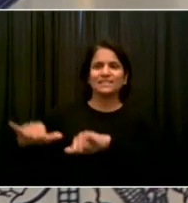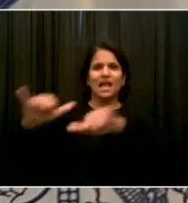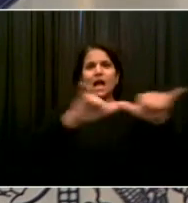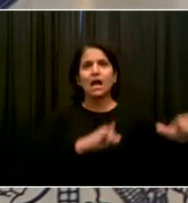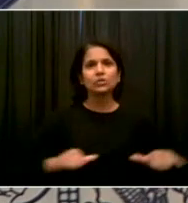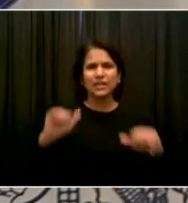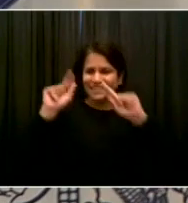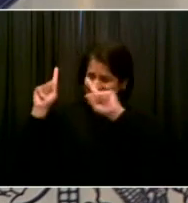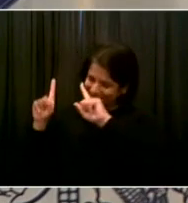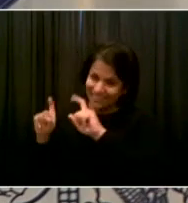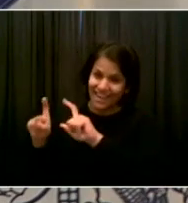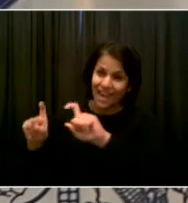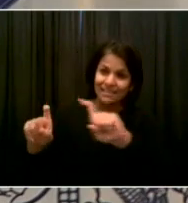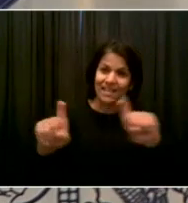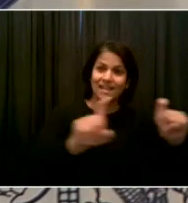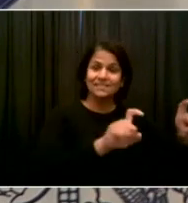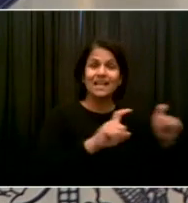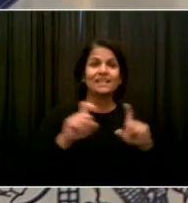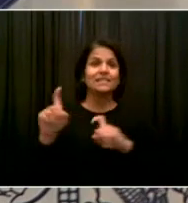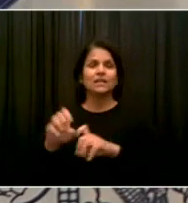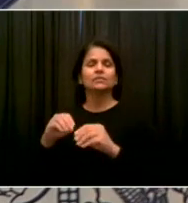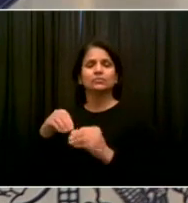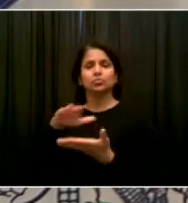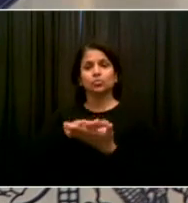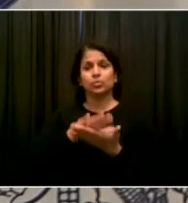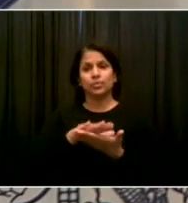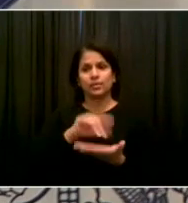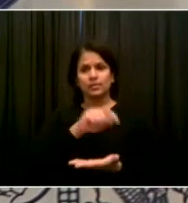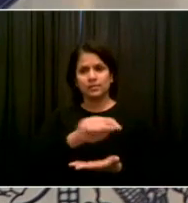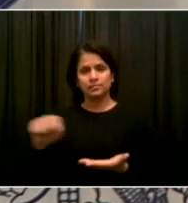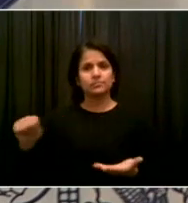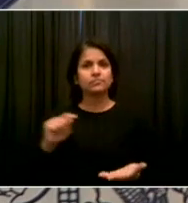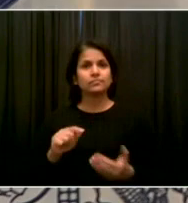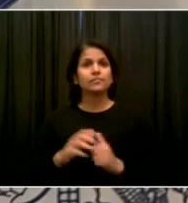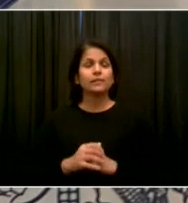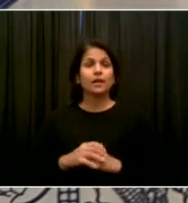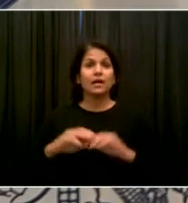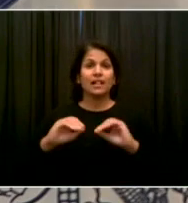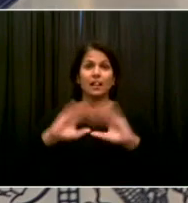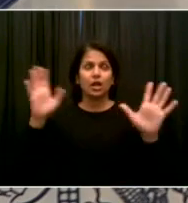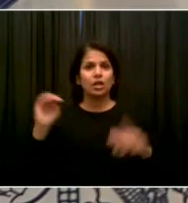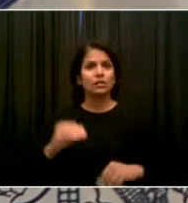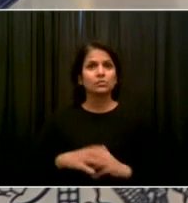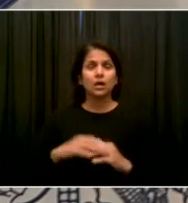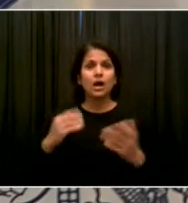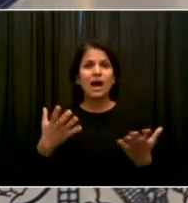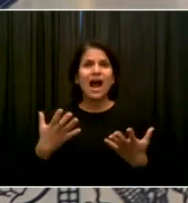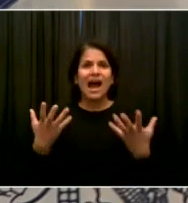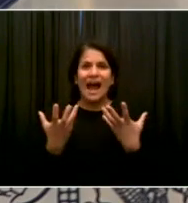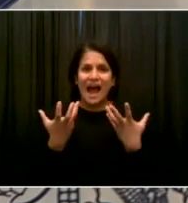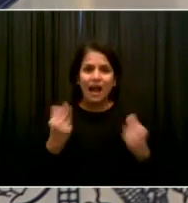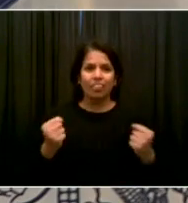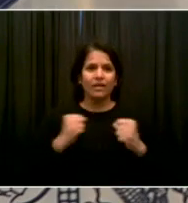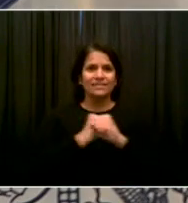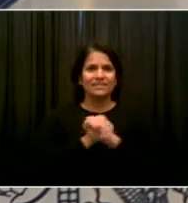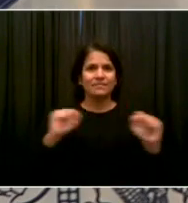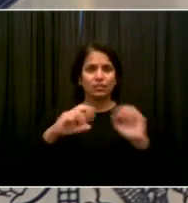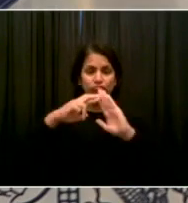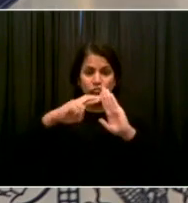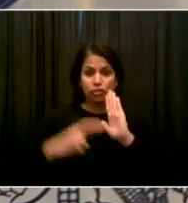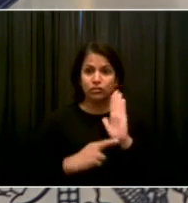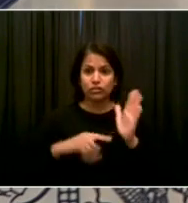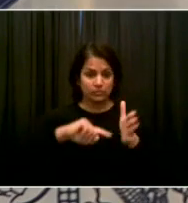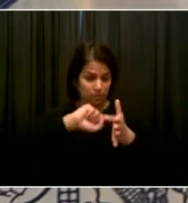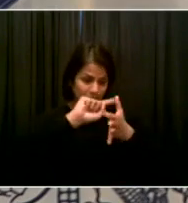clear here. And it's for a reason. You have all those health and safety measures in place. You have every adult vaccinated. This is